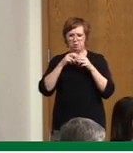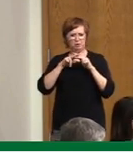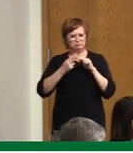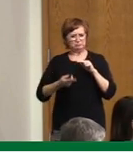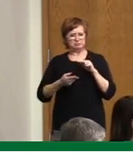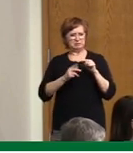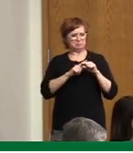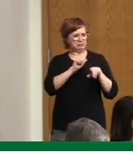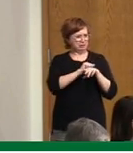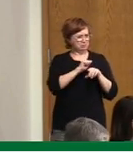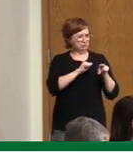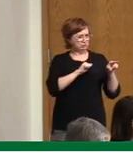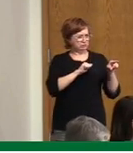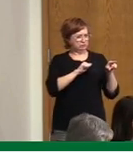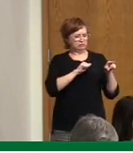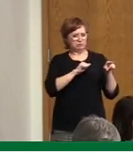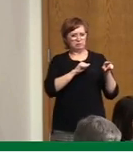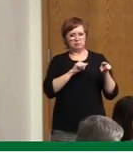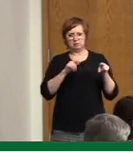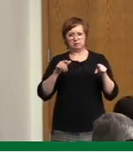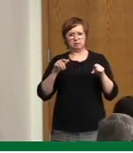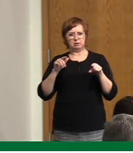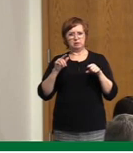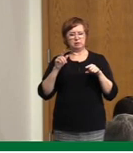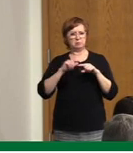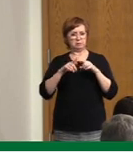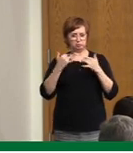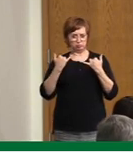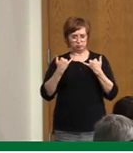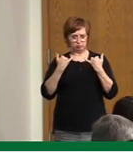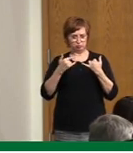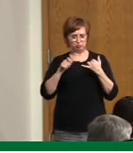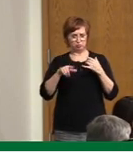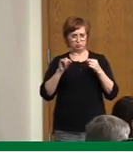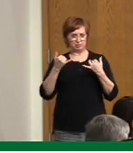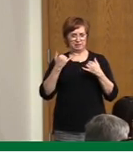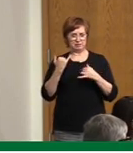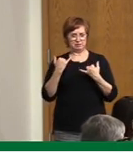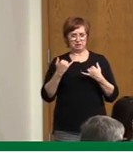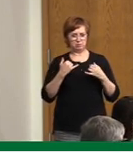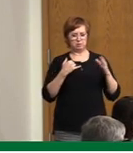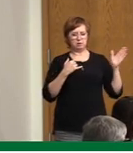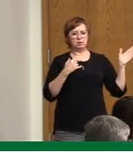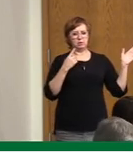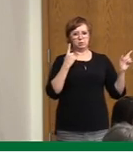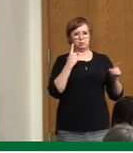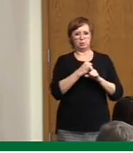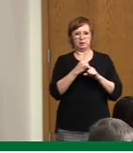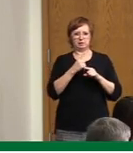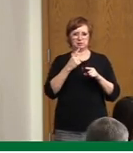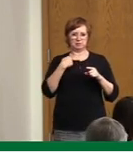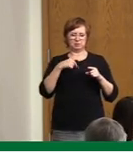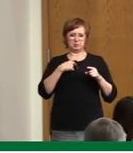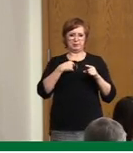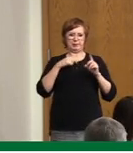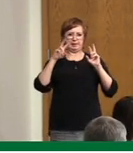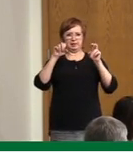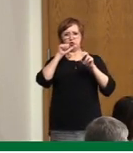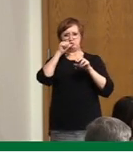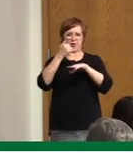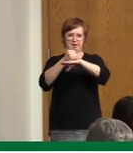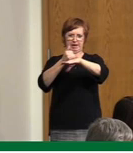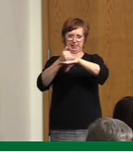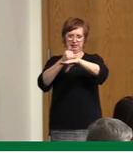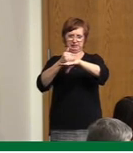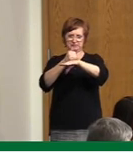and whether they need to be in place now. Yeah. So that's absolutely right. We are not an island and we are part of Western Canada.